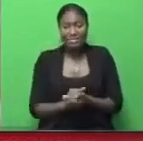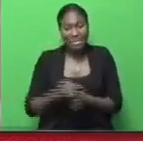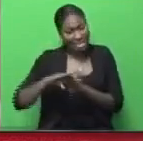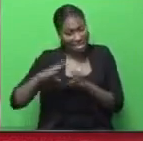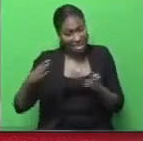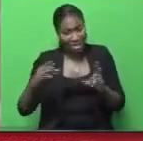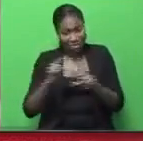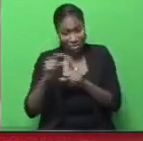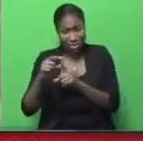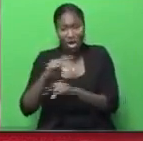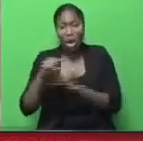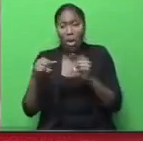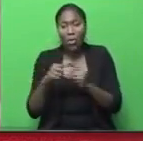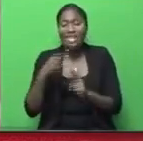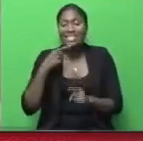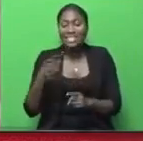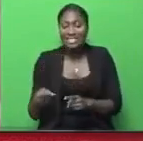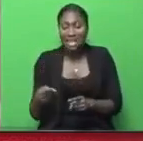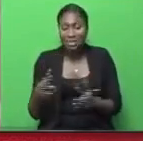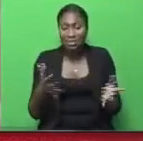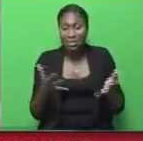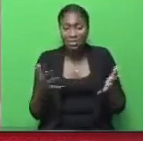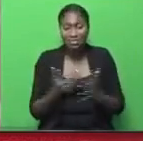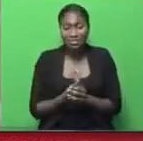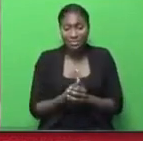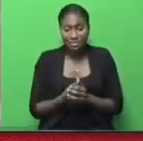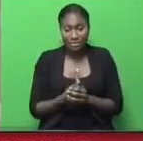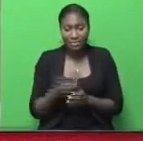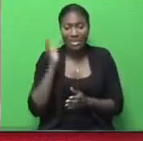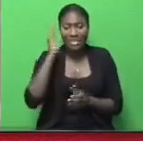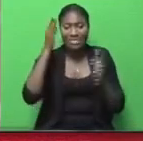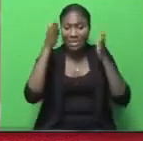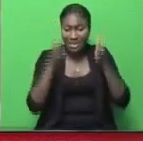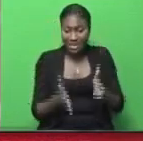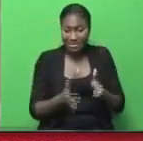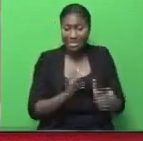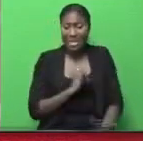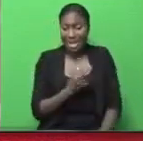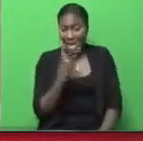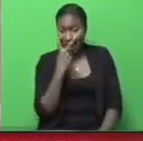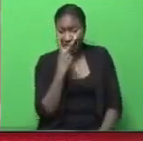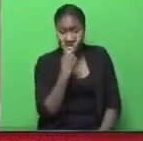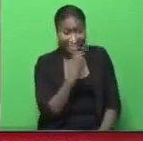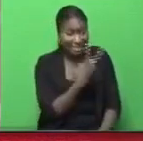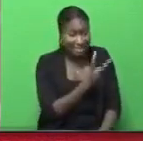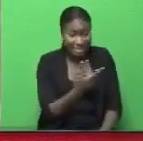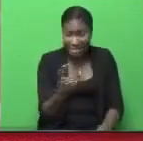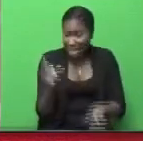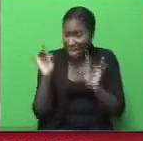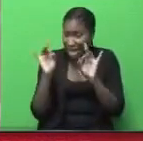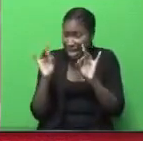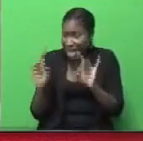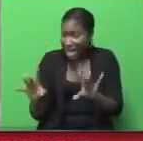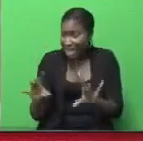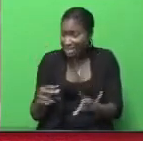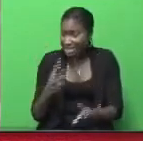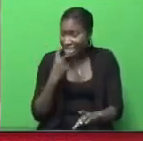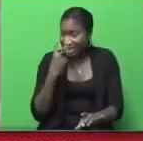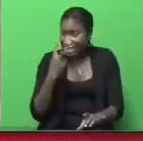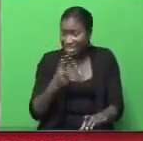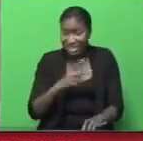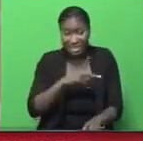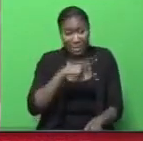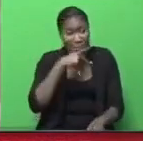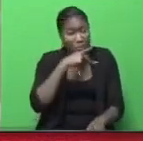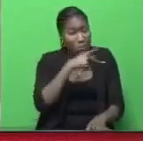place, where he also said, Mr. Speaker, I see hate. I see venom. I see a